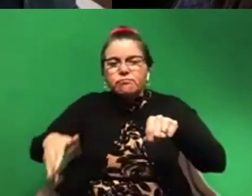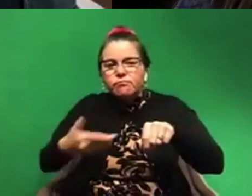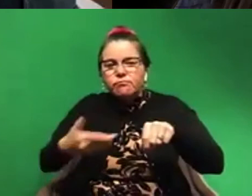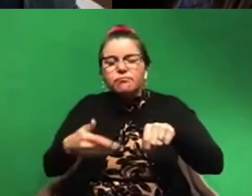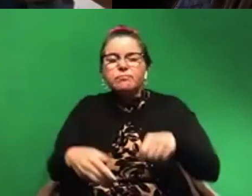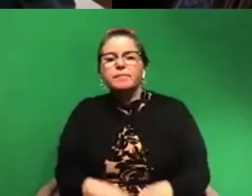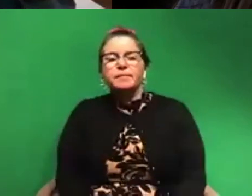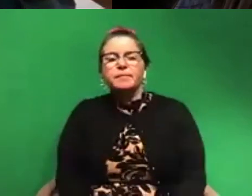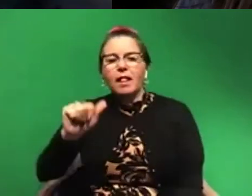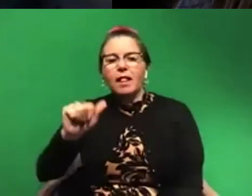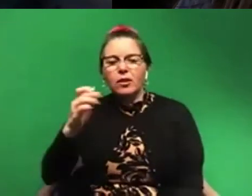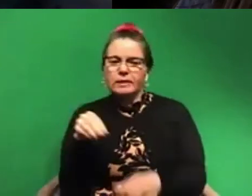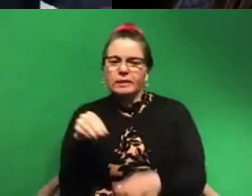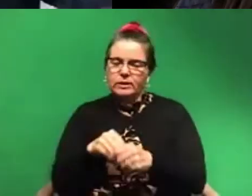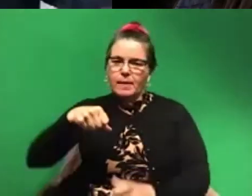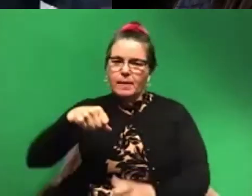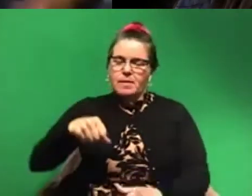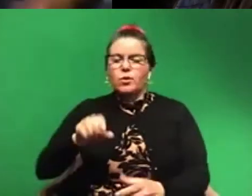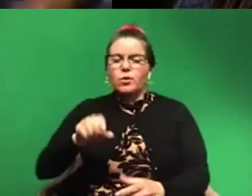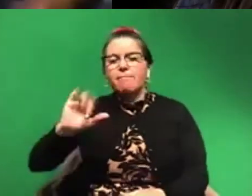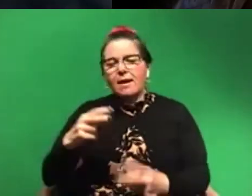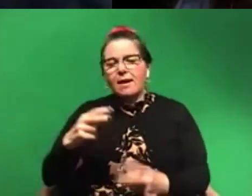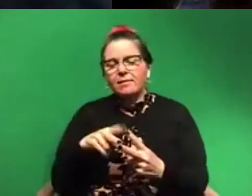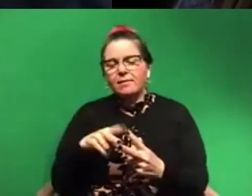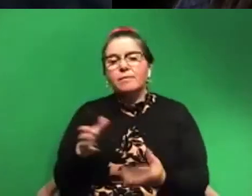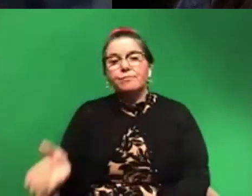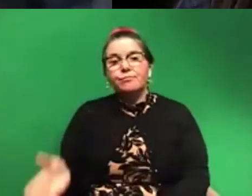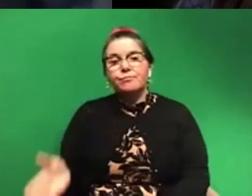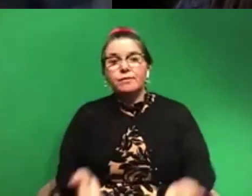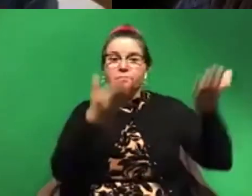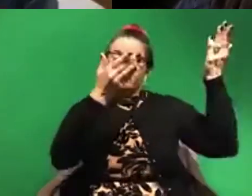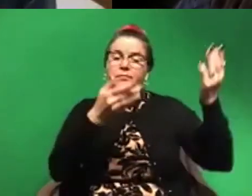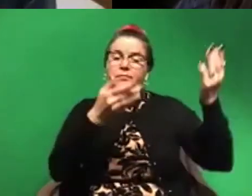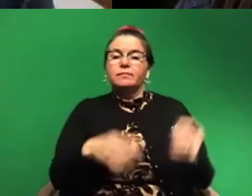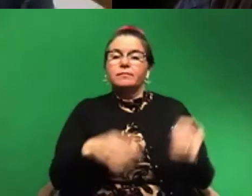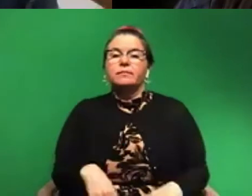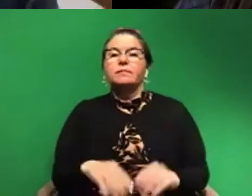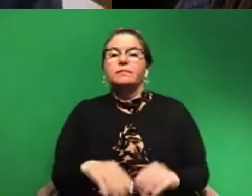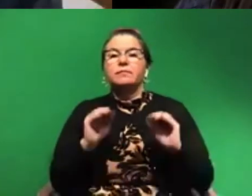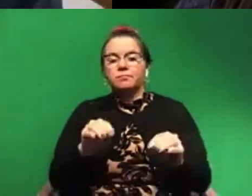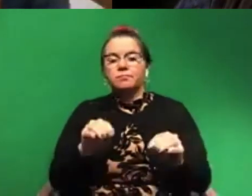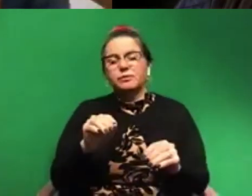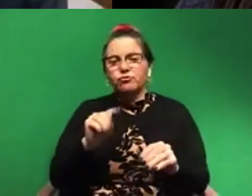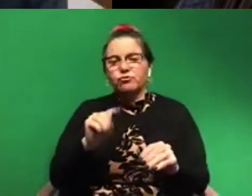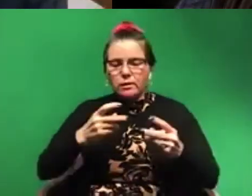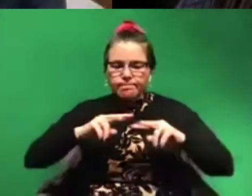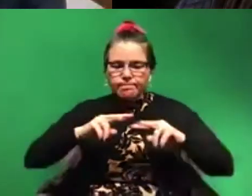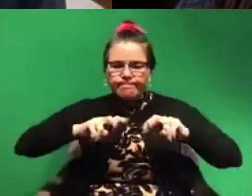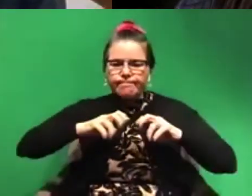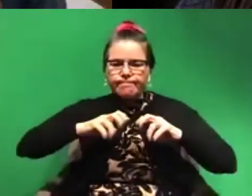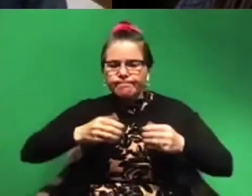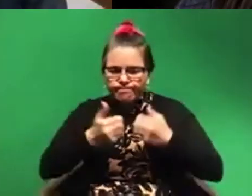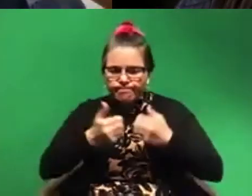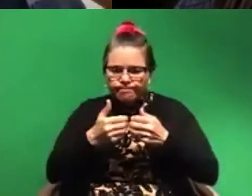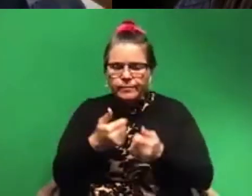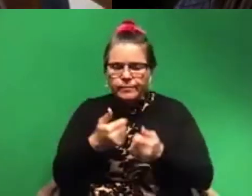or into a bag, bring that to the surface, put it out on trays, and sort through the little stuff there. So what you see depends on where you are